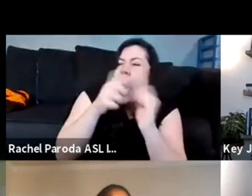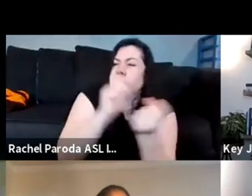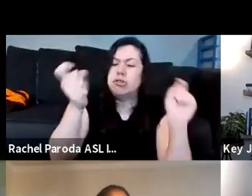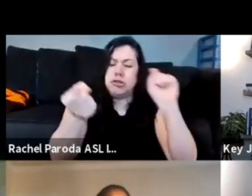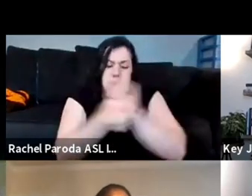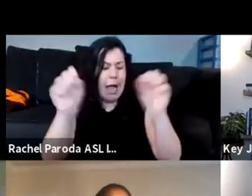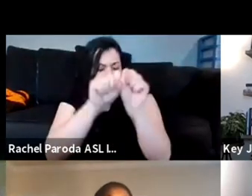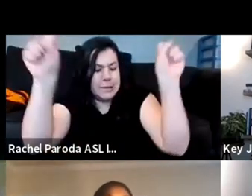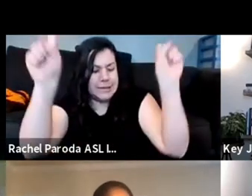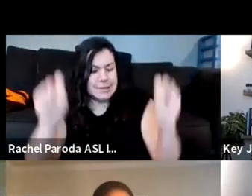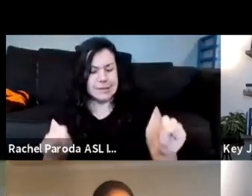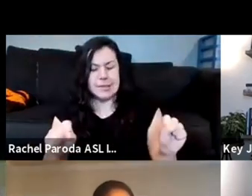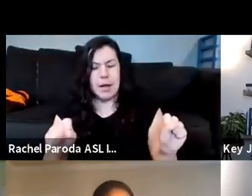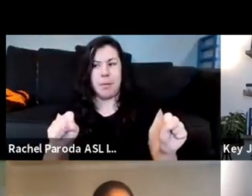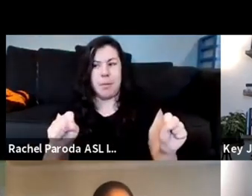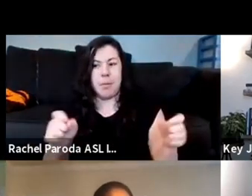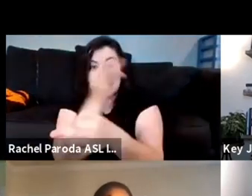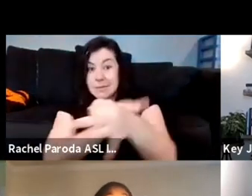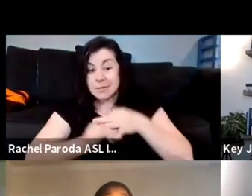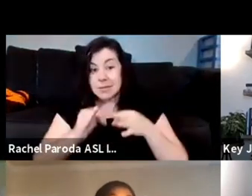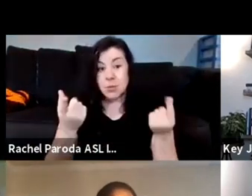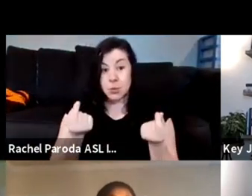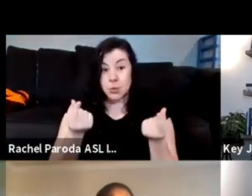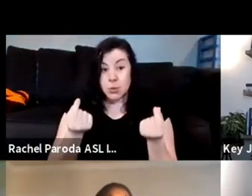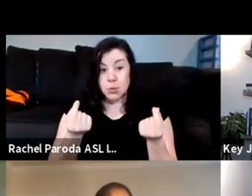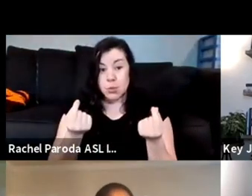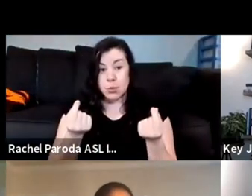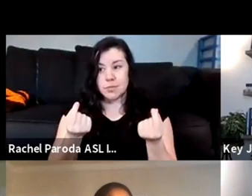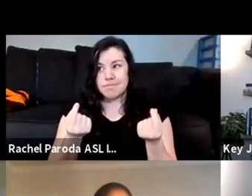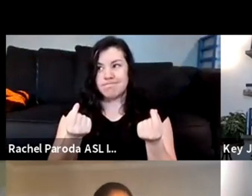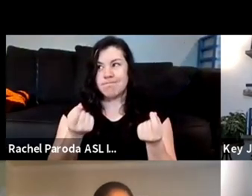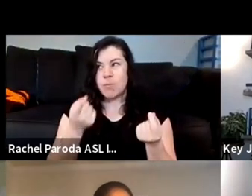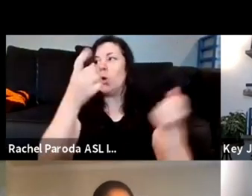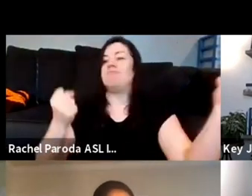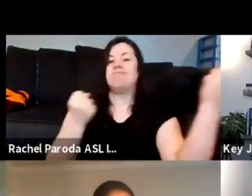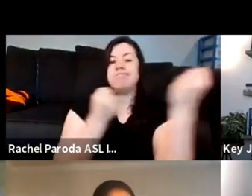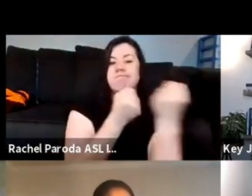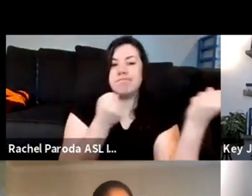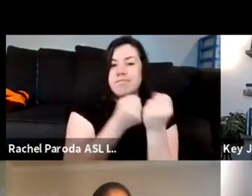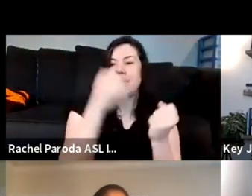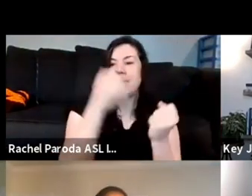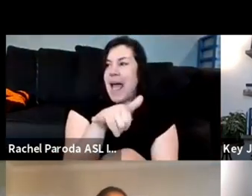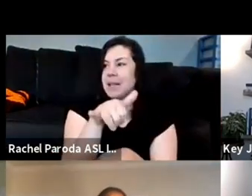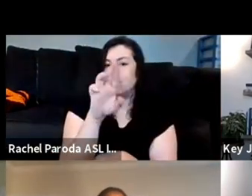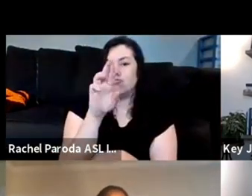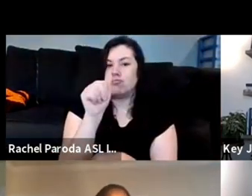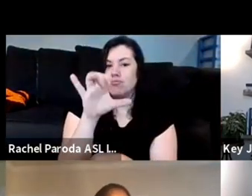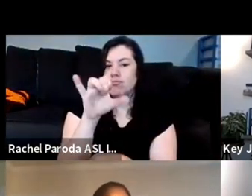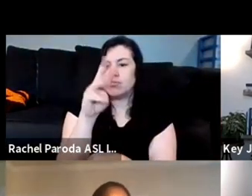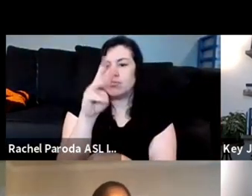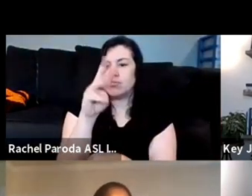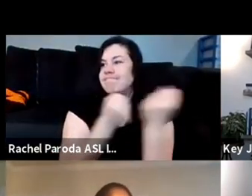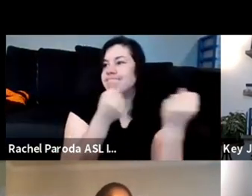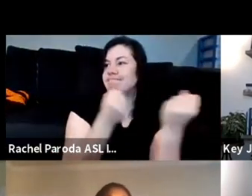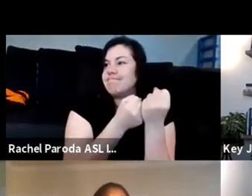then then you're reinforcing hegemony you're reinforcing that structural racism and so it's it's not